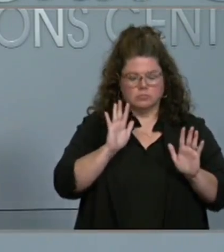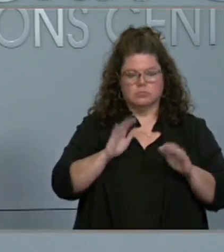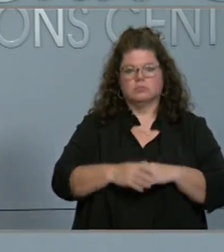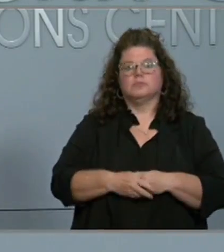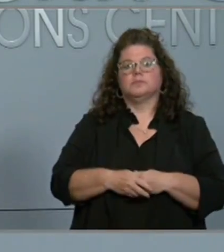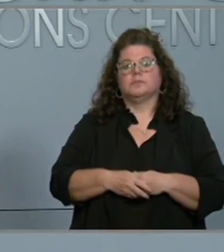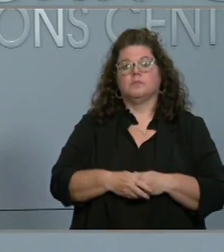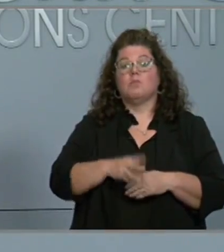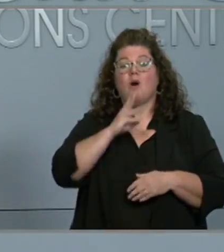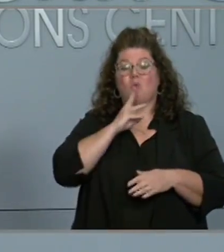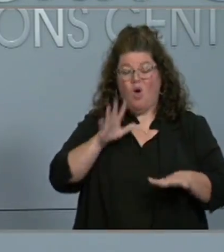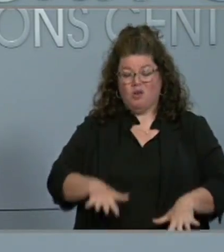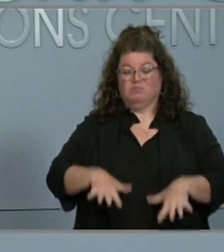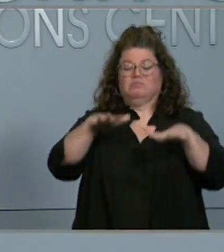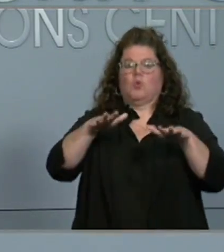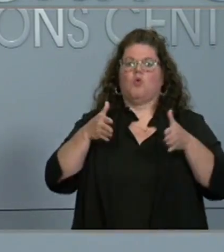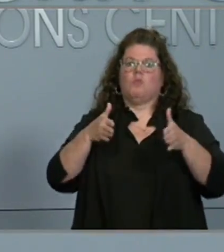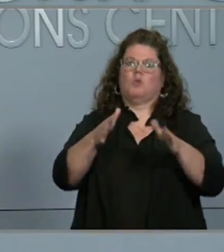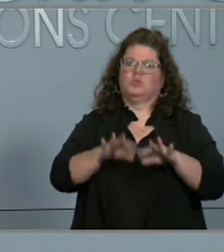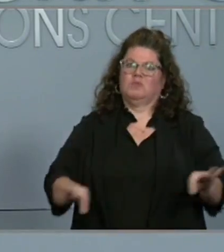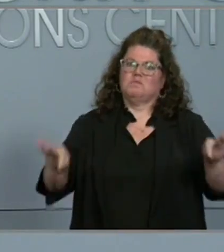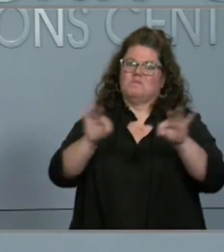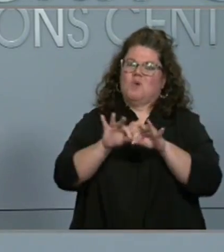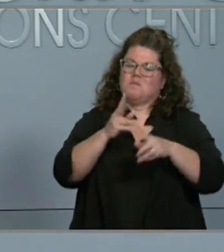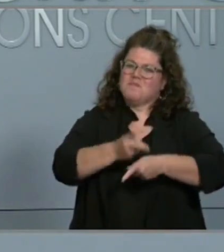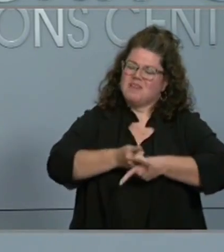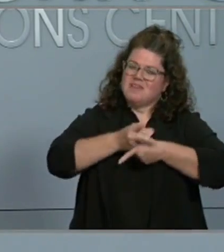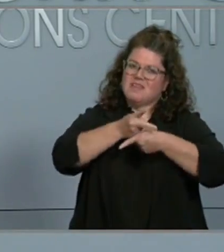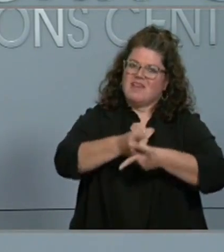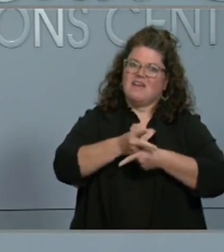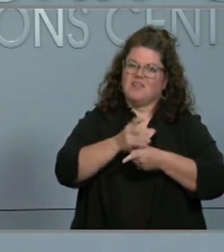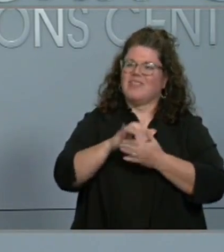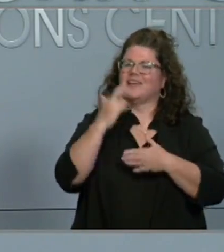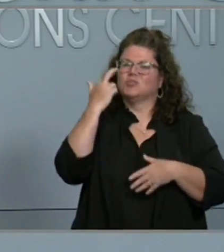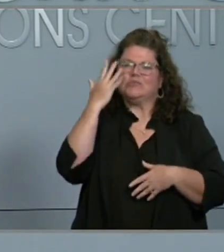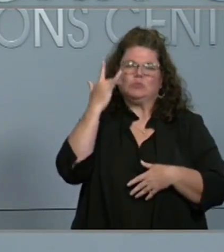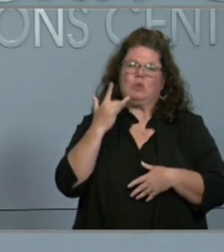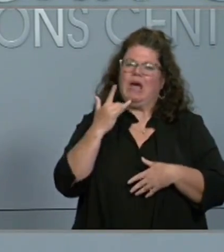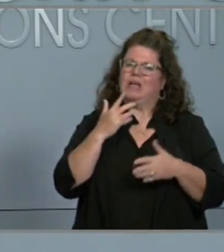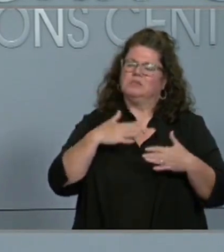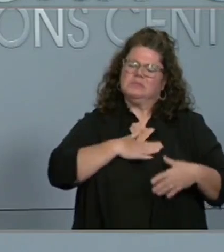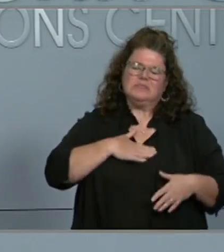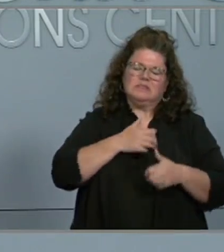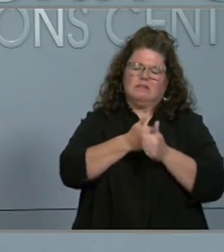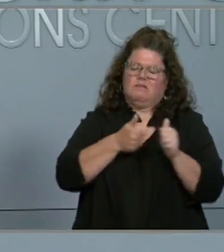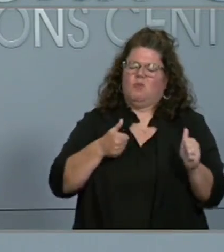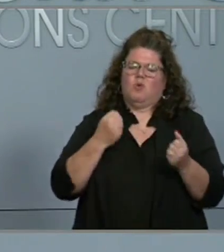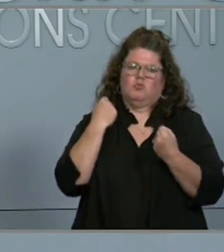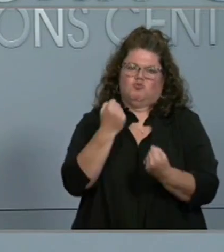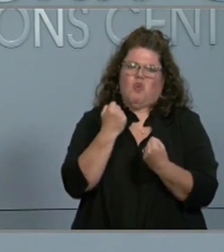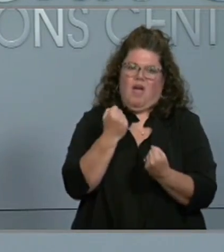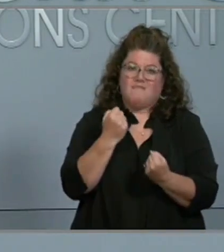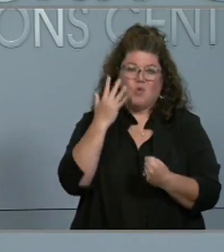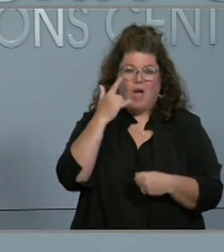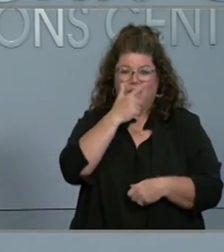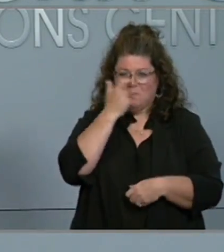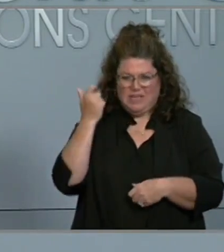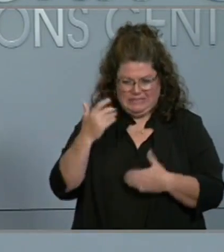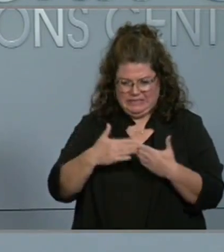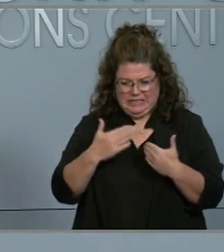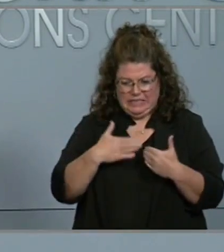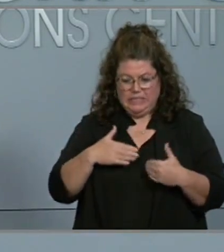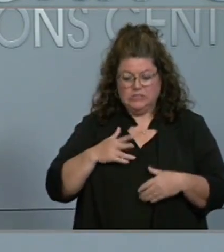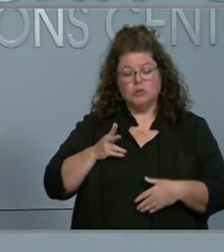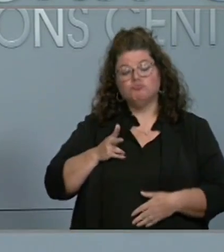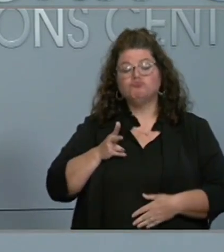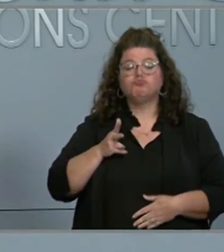on roads. This is why we want people to stay off their roads, because sometimes people can find themselves in a situation where